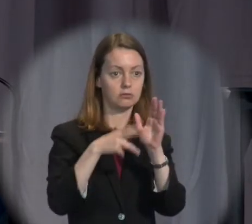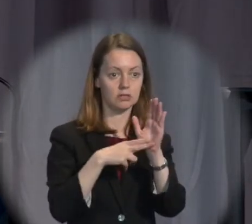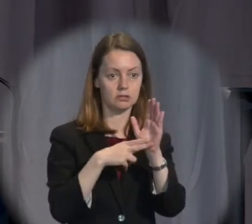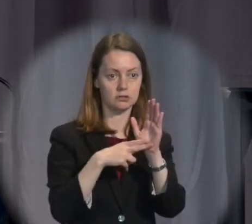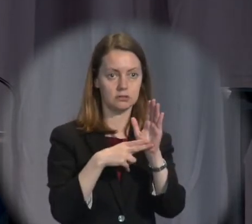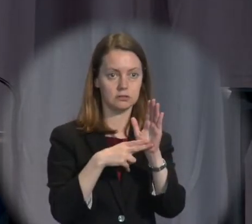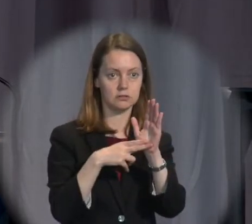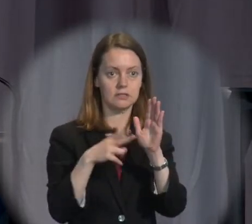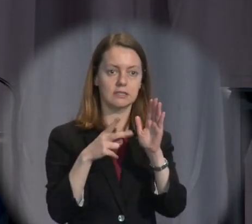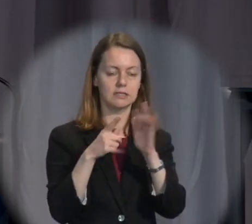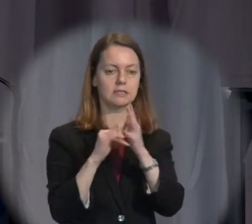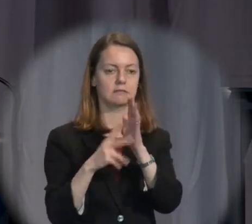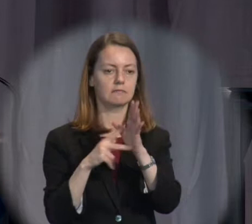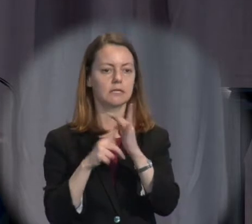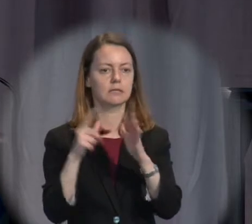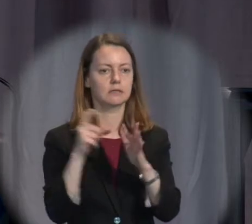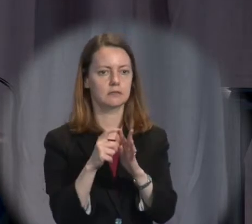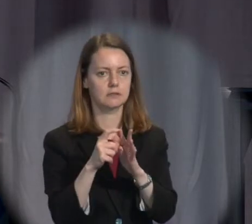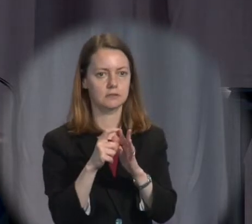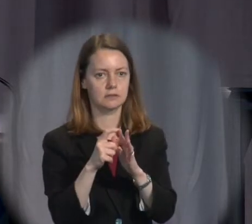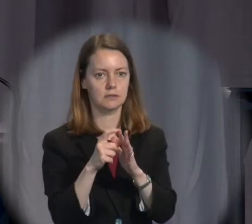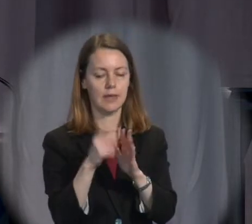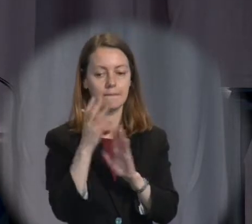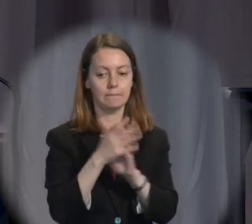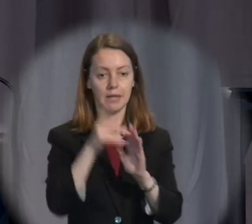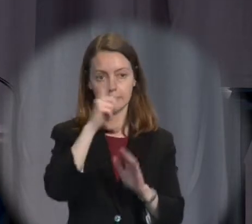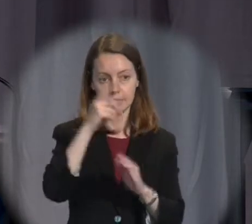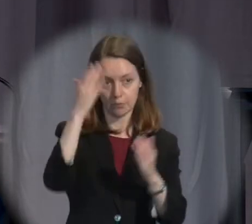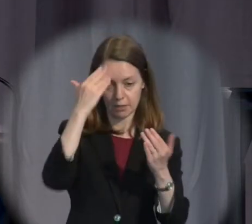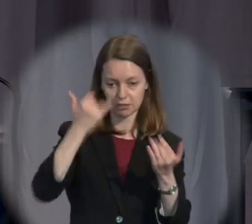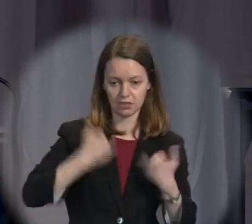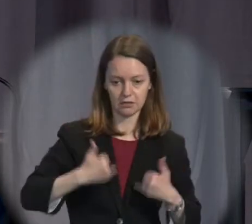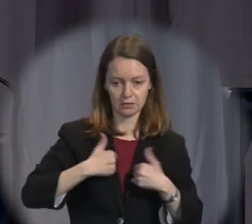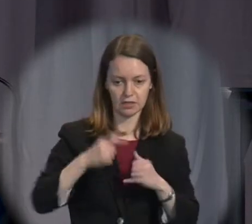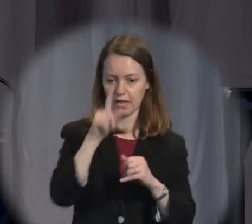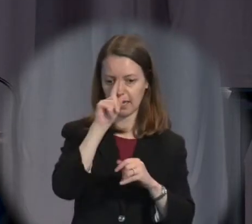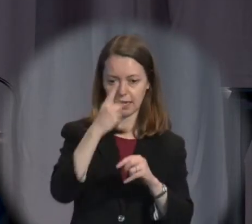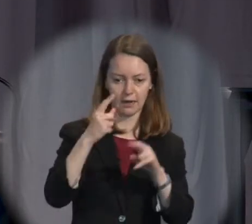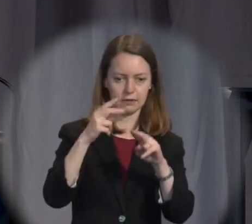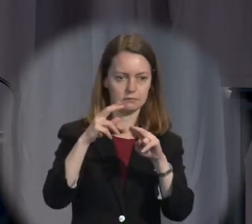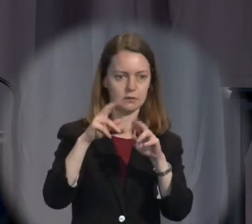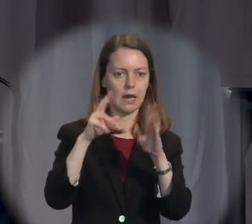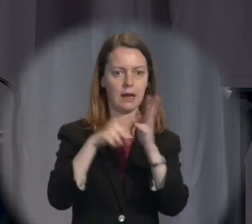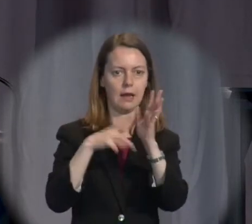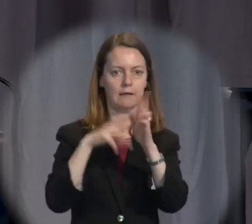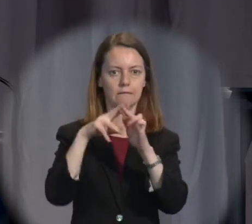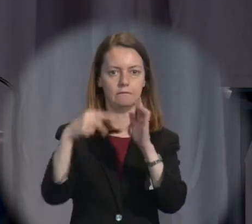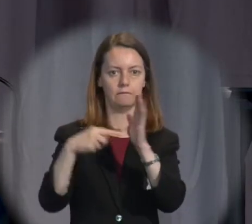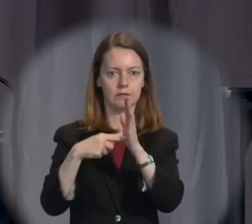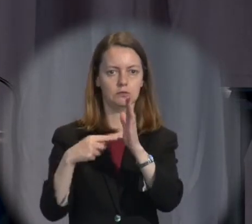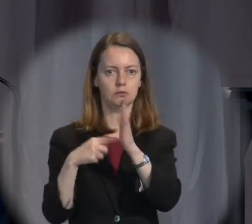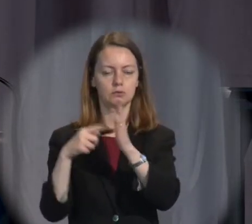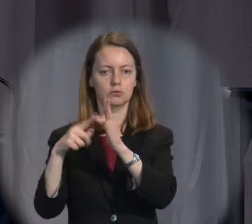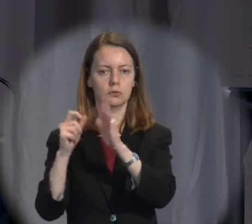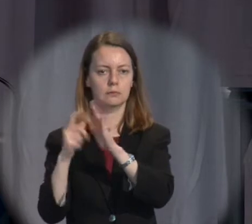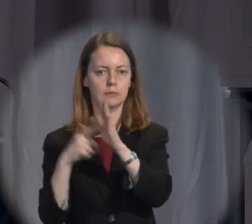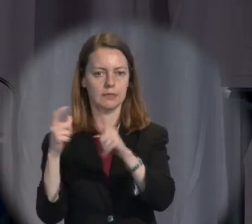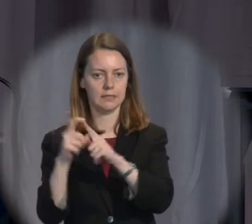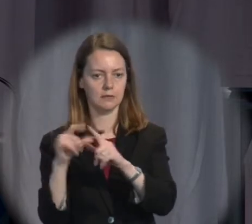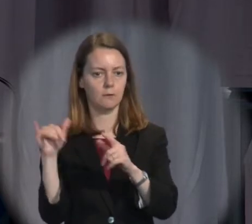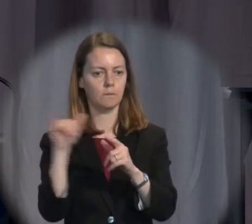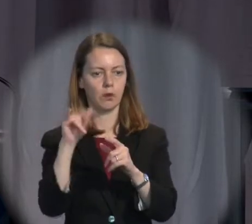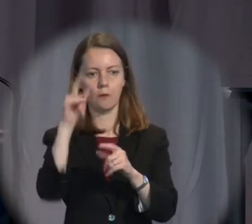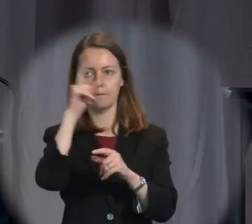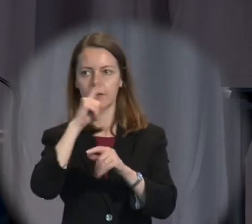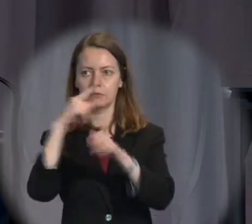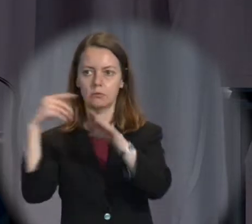So detention of those unfit to plead because of mental illness, or accused persons before their trial, or aliens prior to deportation, or